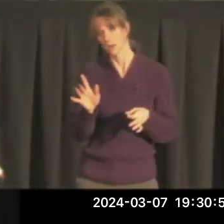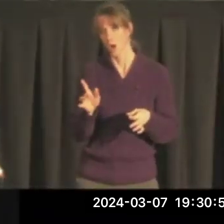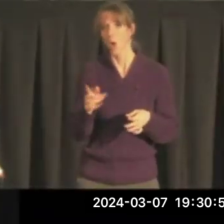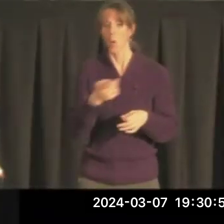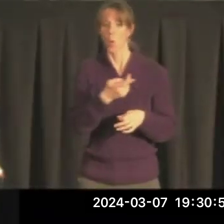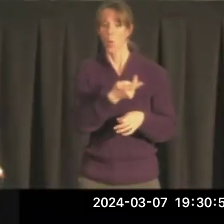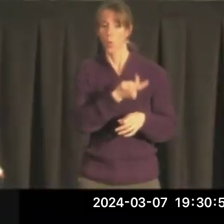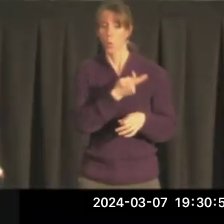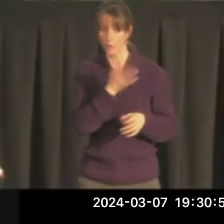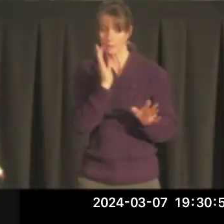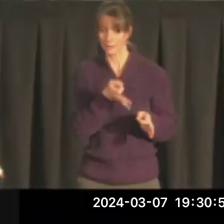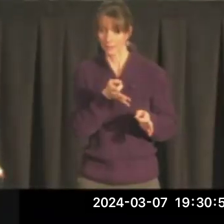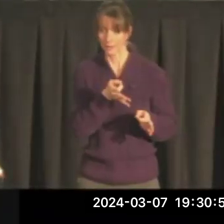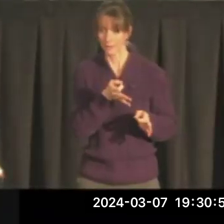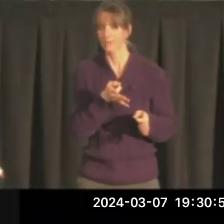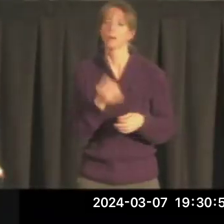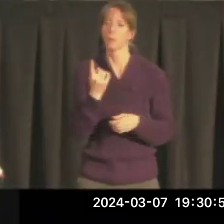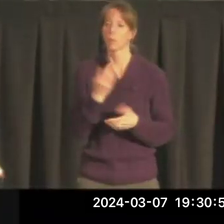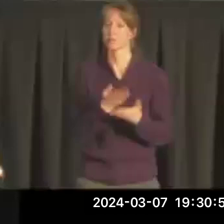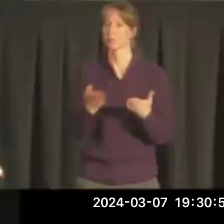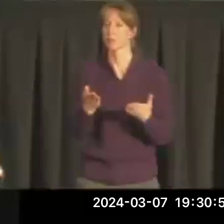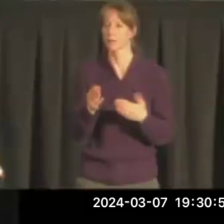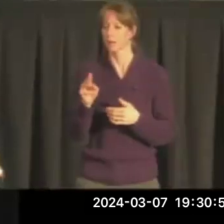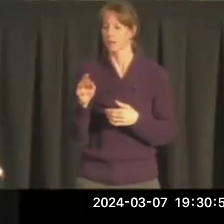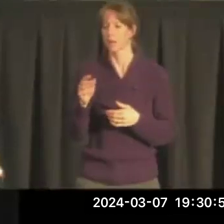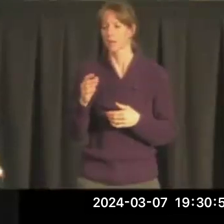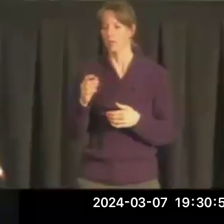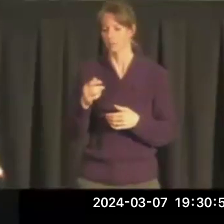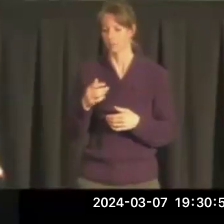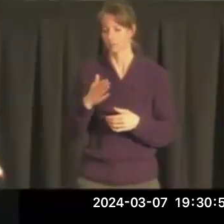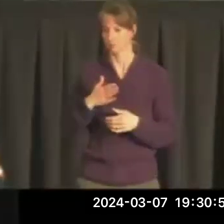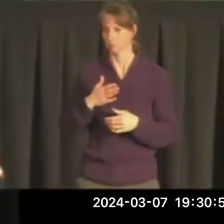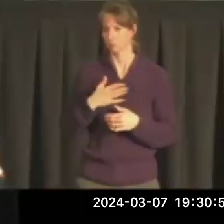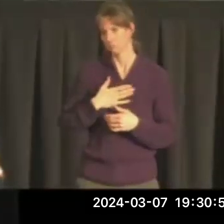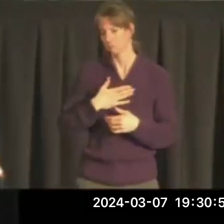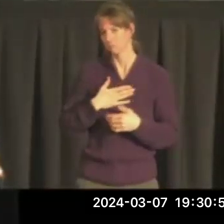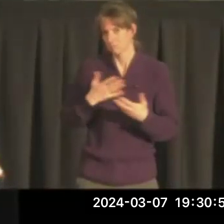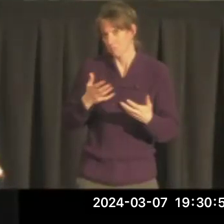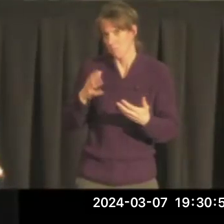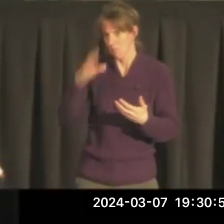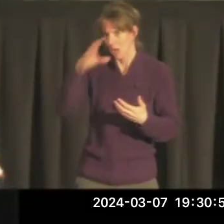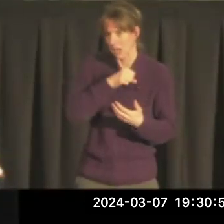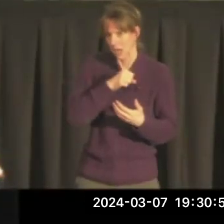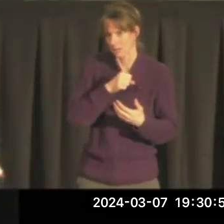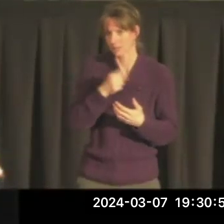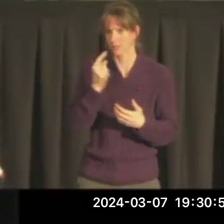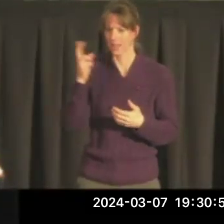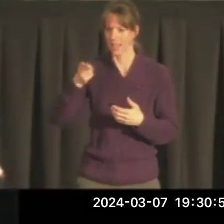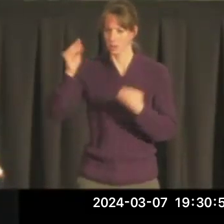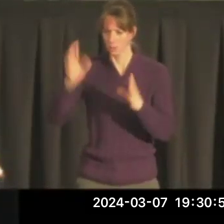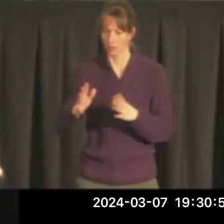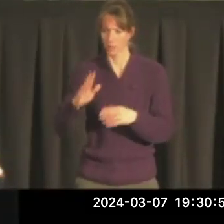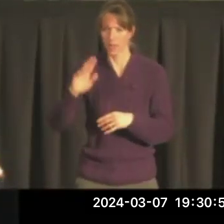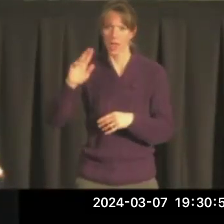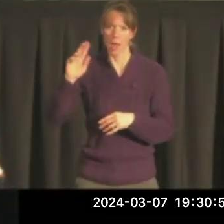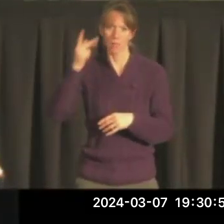decided. One of the things, my guess is that since history professors and political